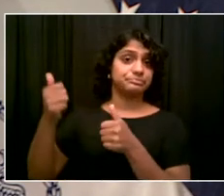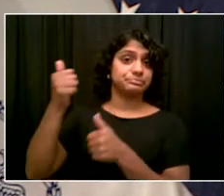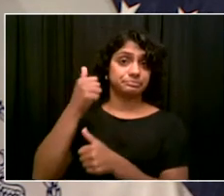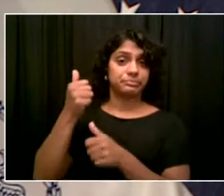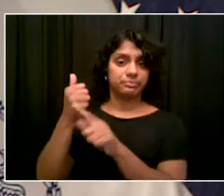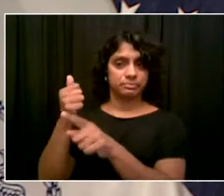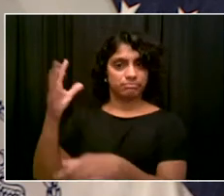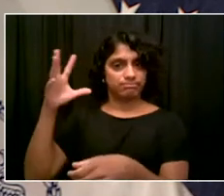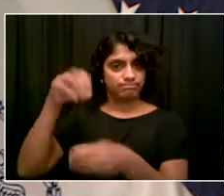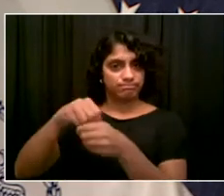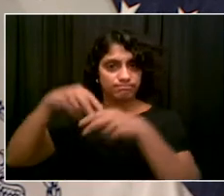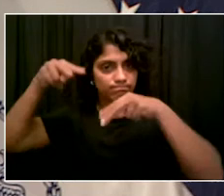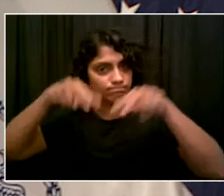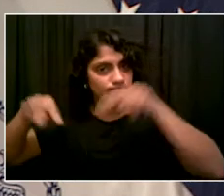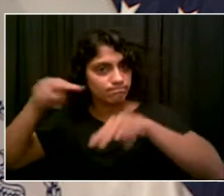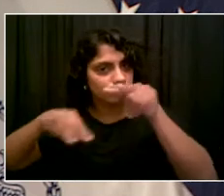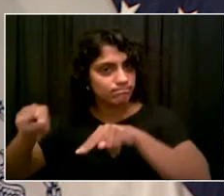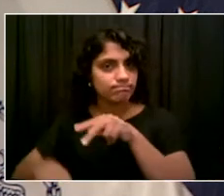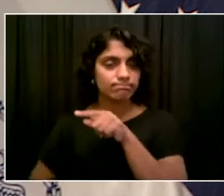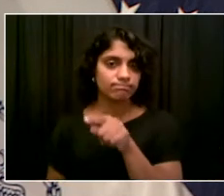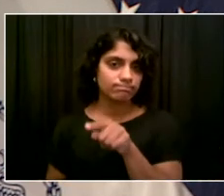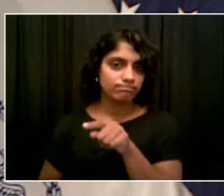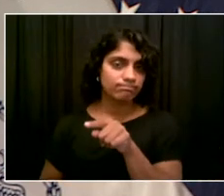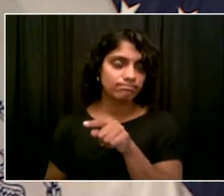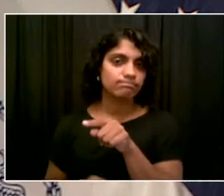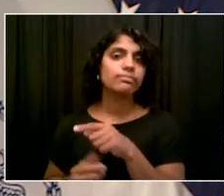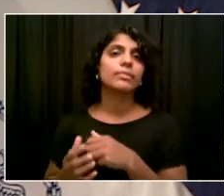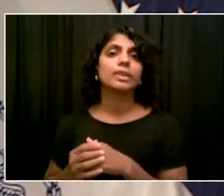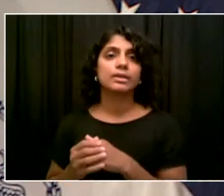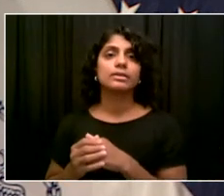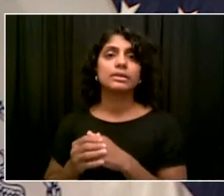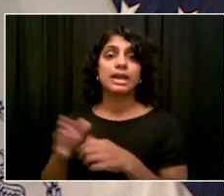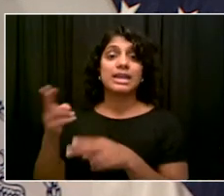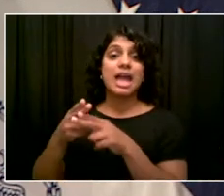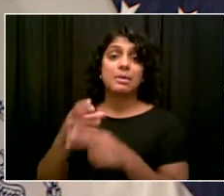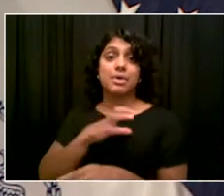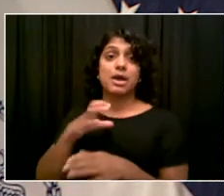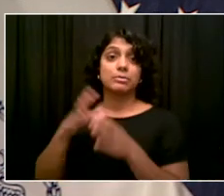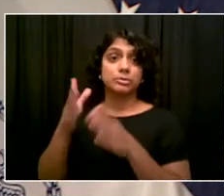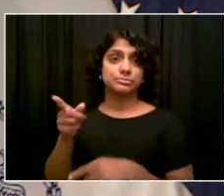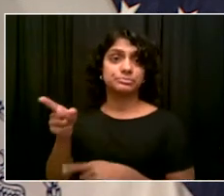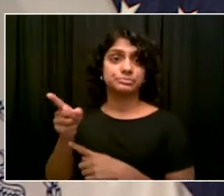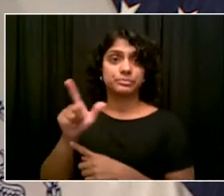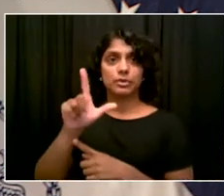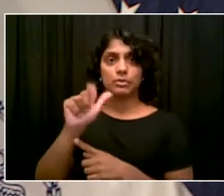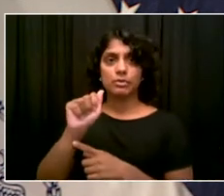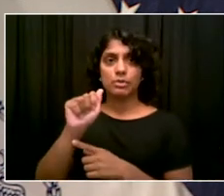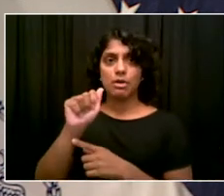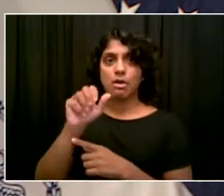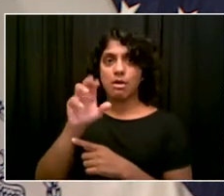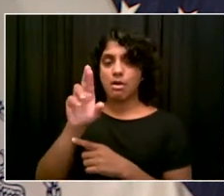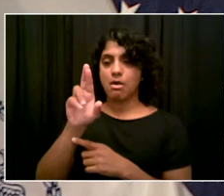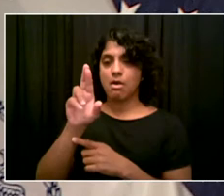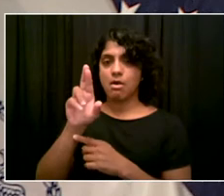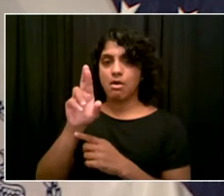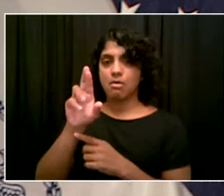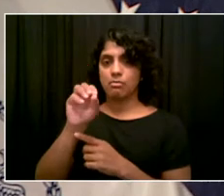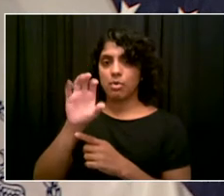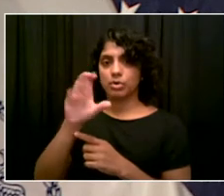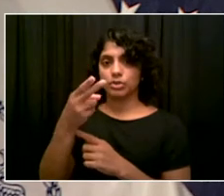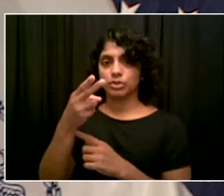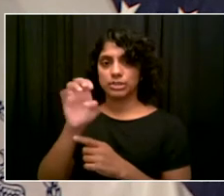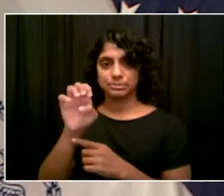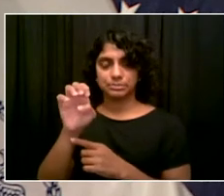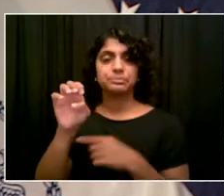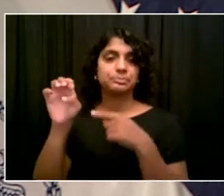building on what was there before and ensuring that people never, anyone who owns one of those sites or is